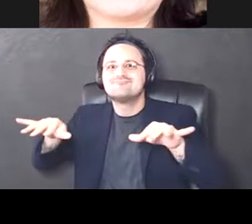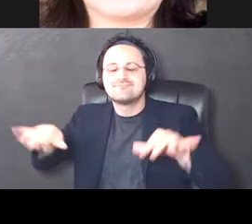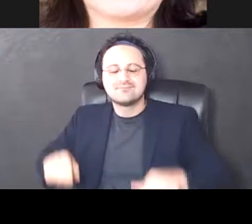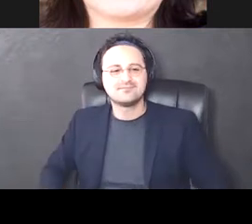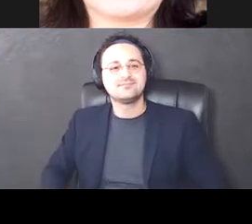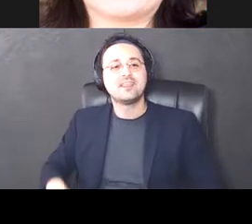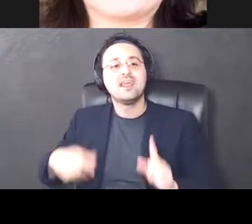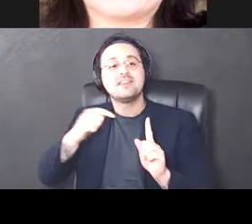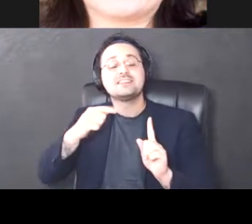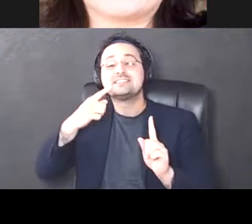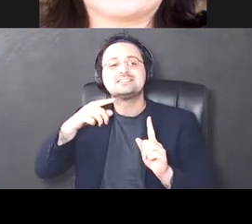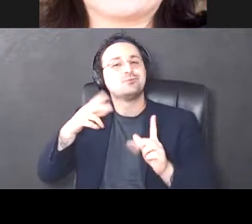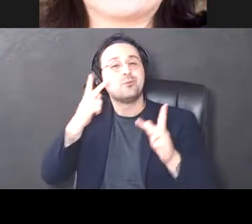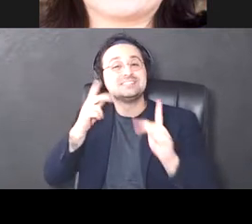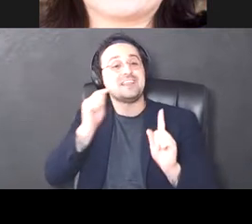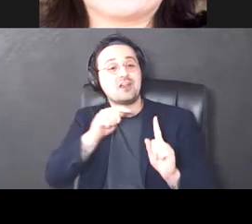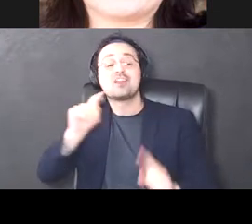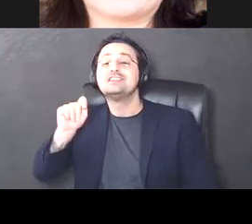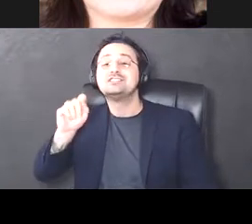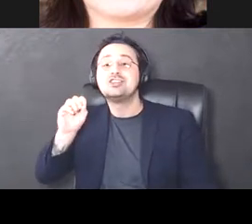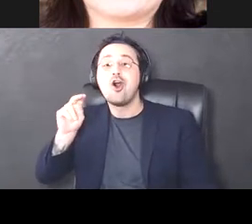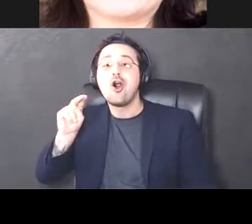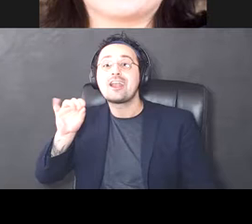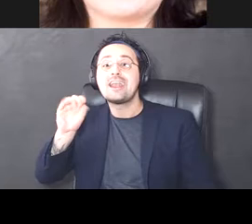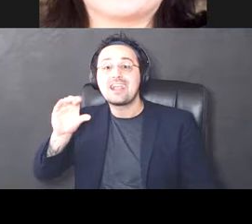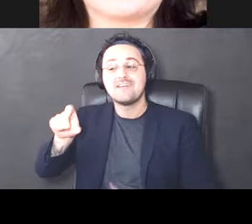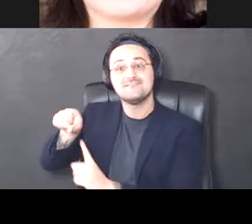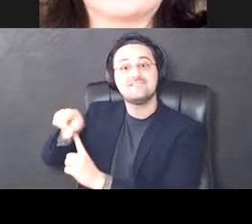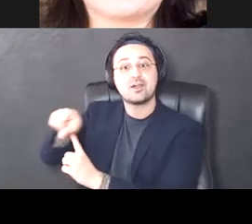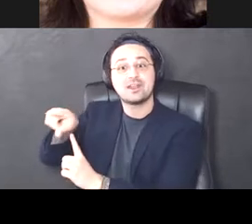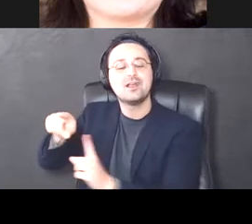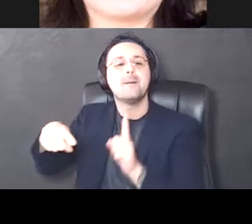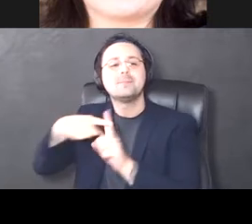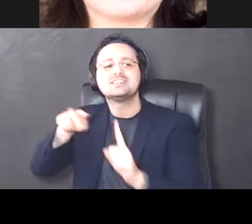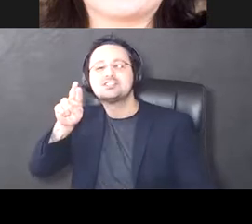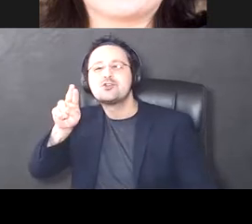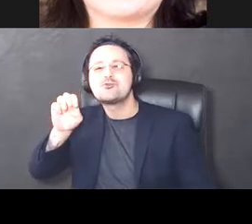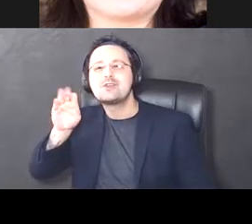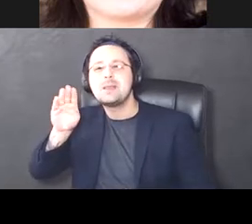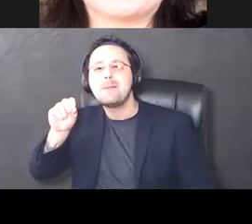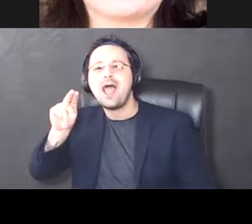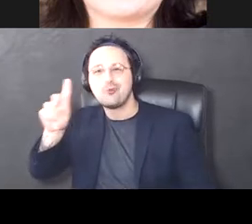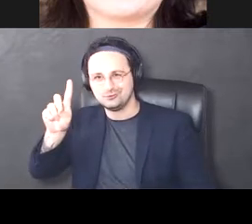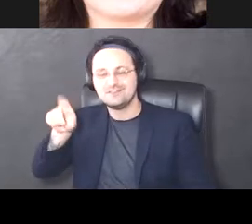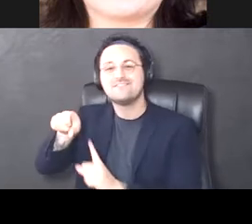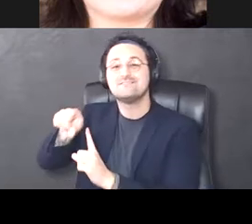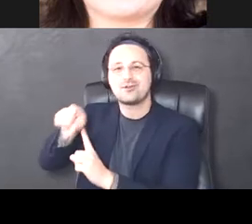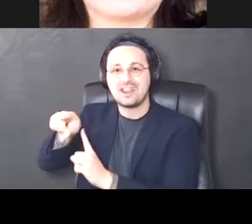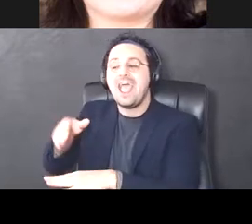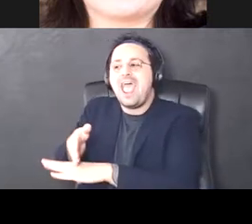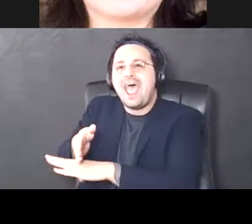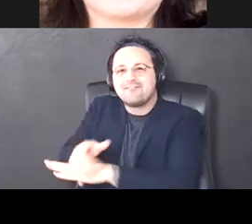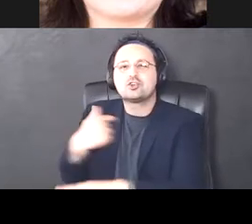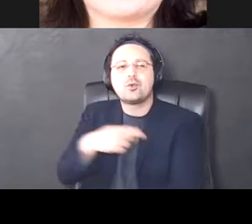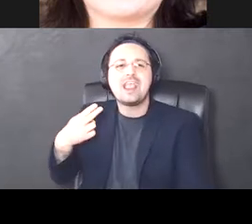tonic firing. So the firing that happens when we depolarize as well as the rebound firing, which is the firing that happens after we hyper-polarize and then